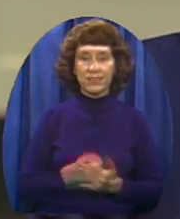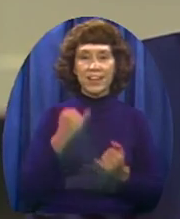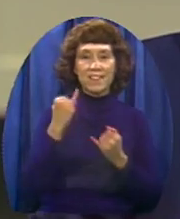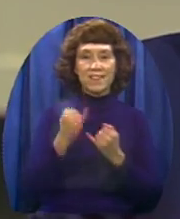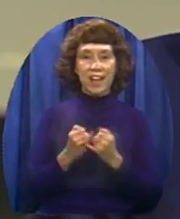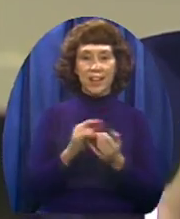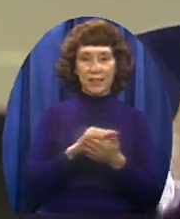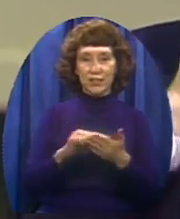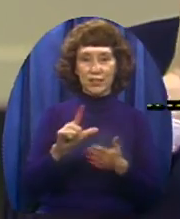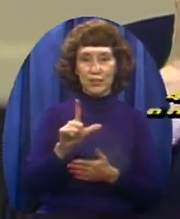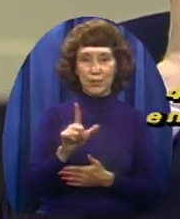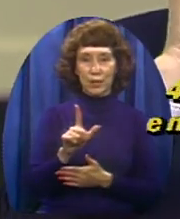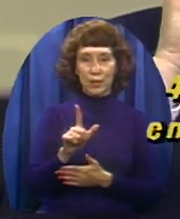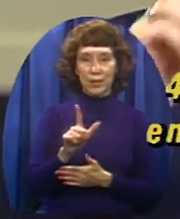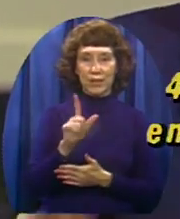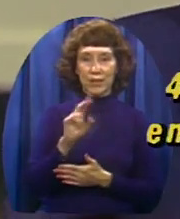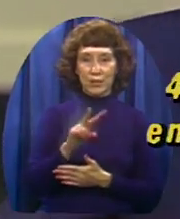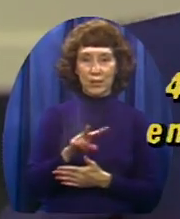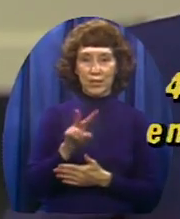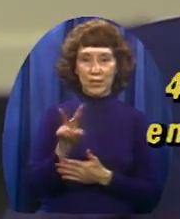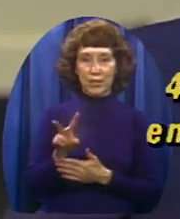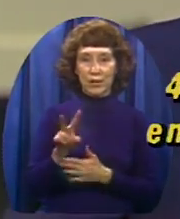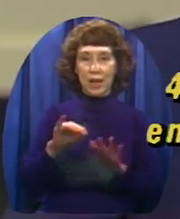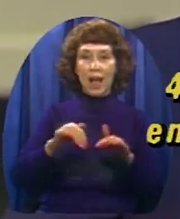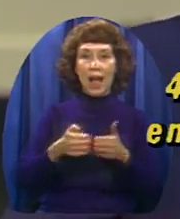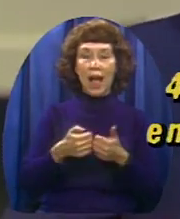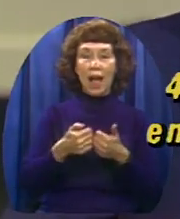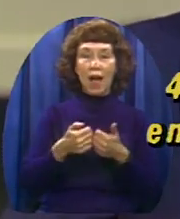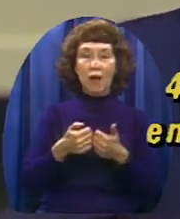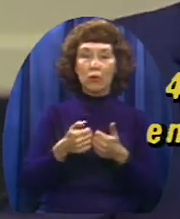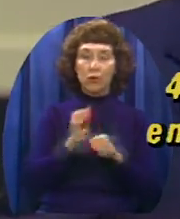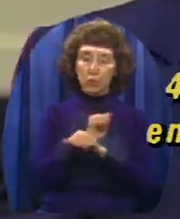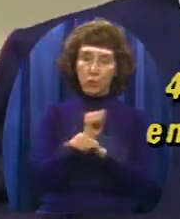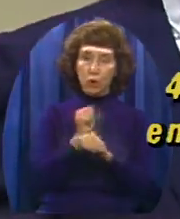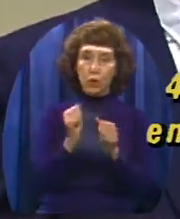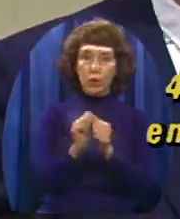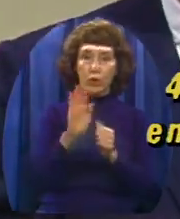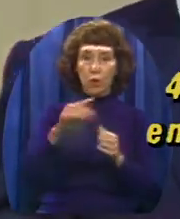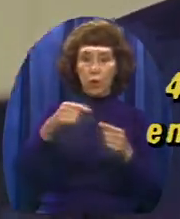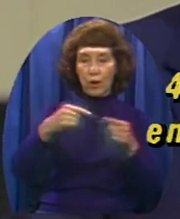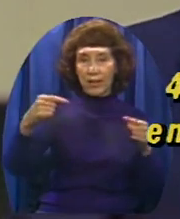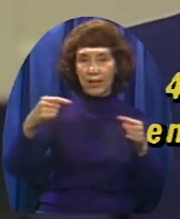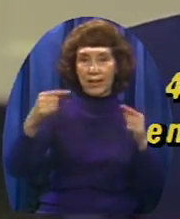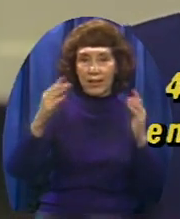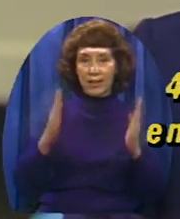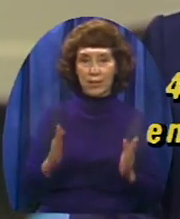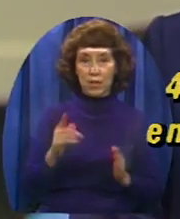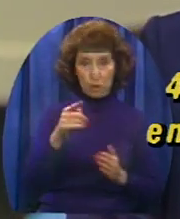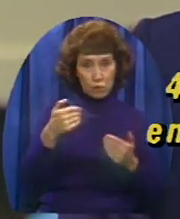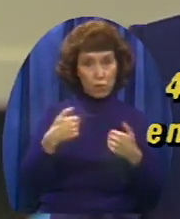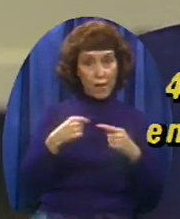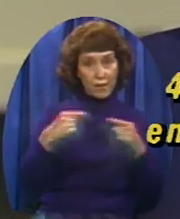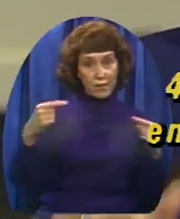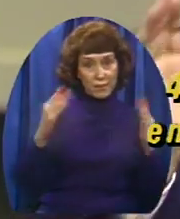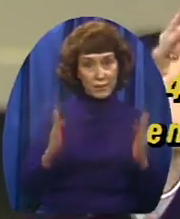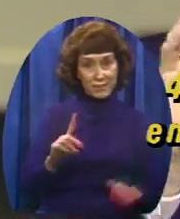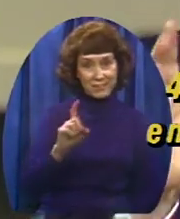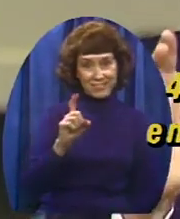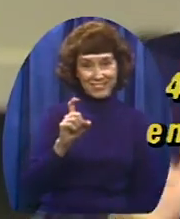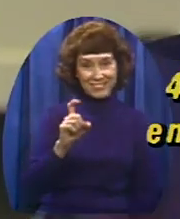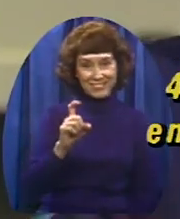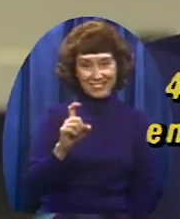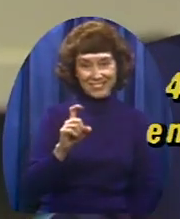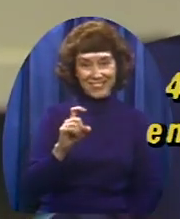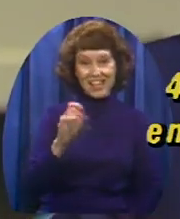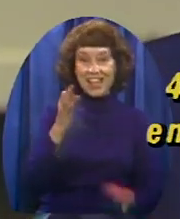Verse 21 and verse 22 How to deal with your enemies Do you have any enemies? Anybody who doesn't like you? I doubt it, but here it is If thine